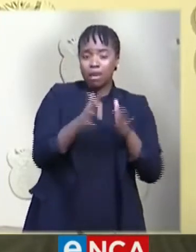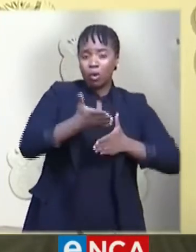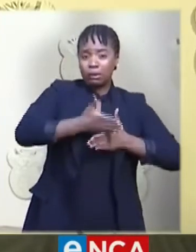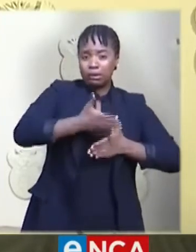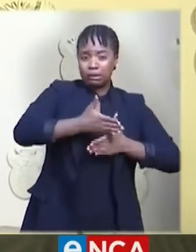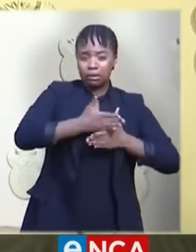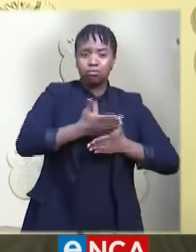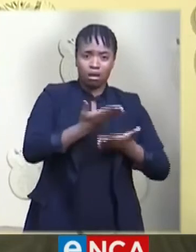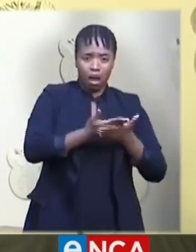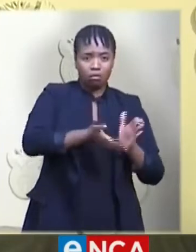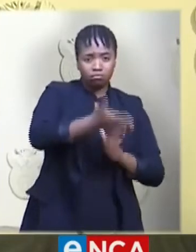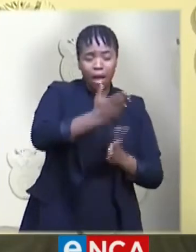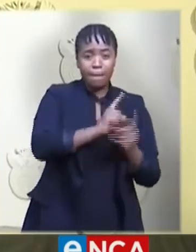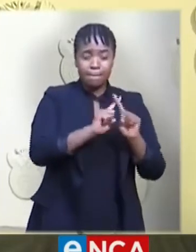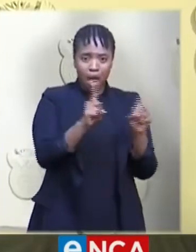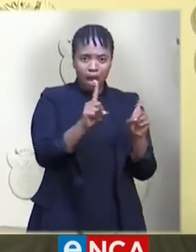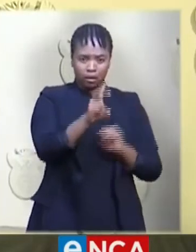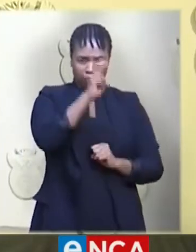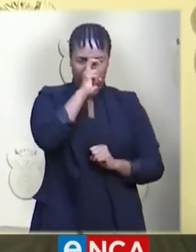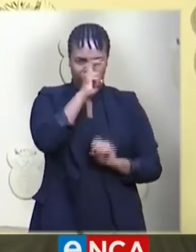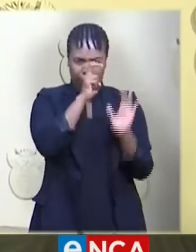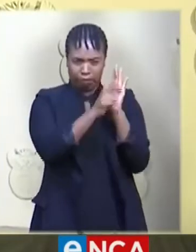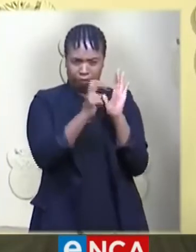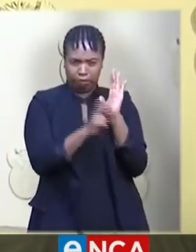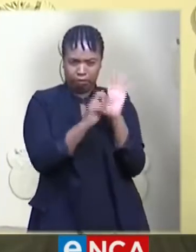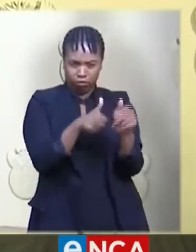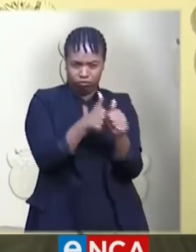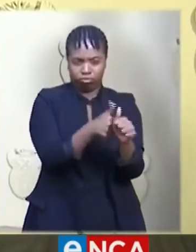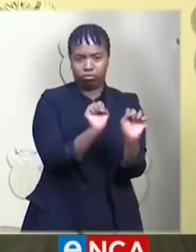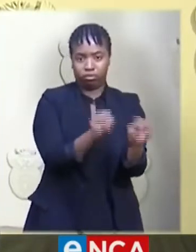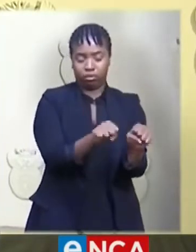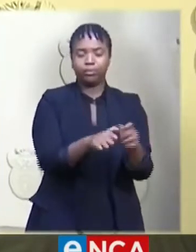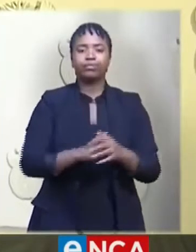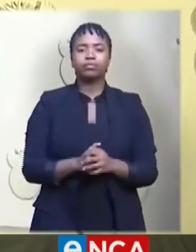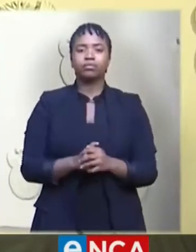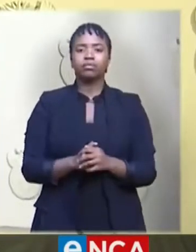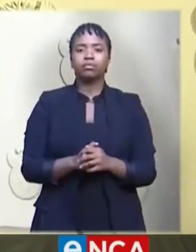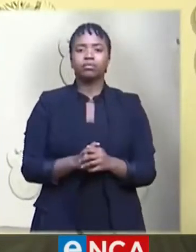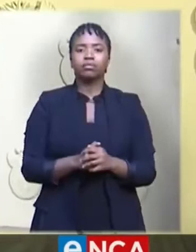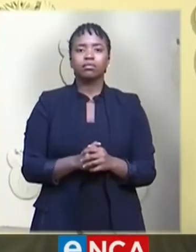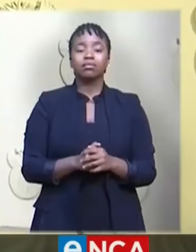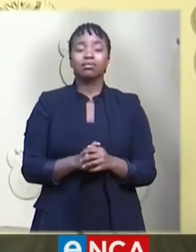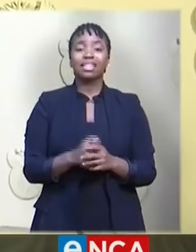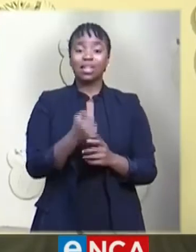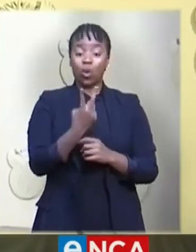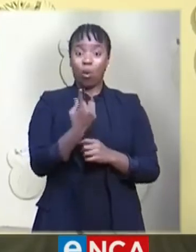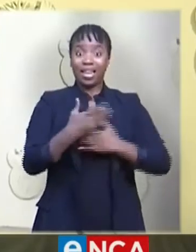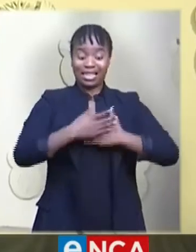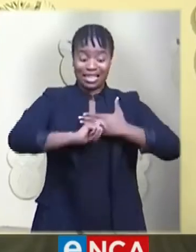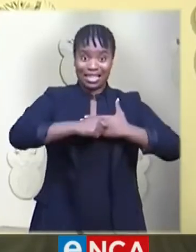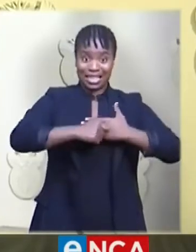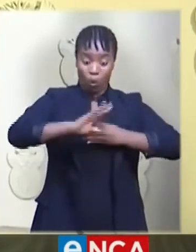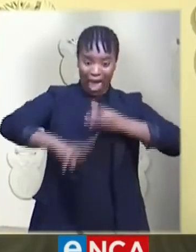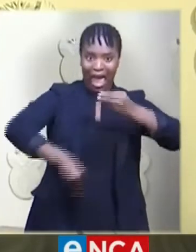strictly controlled conditions. We will also use this time to ramp up our